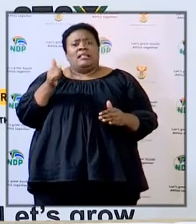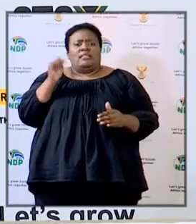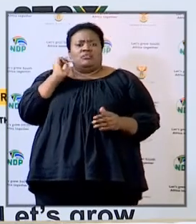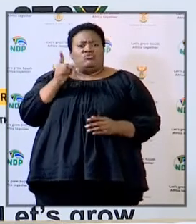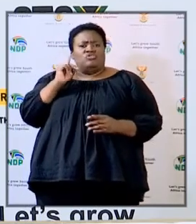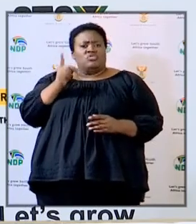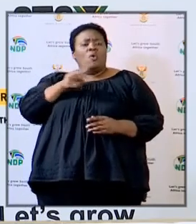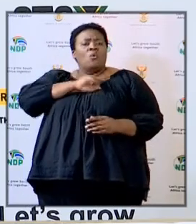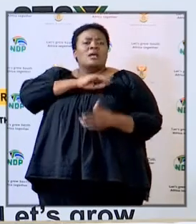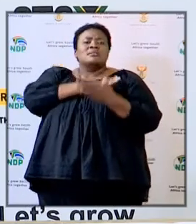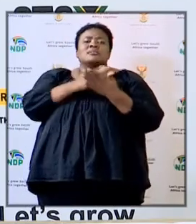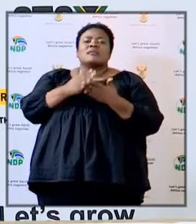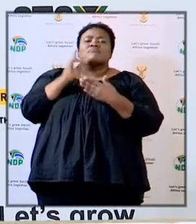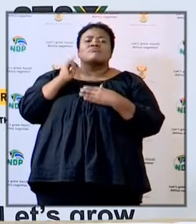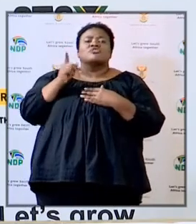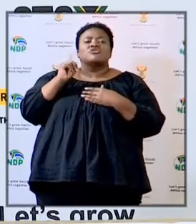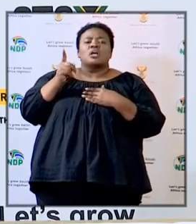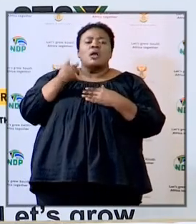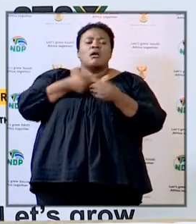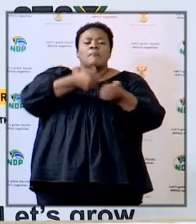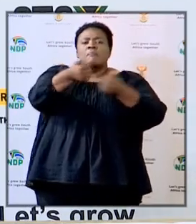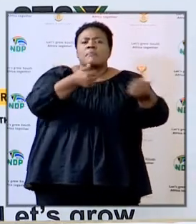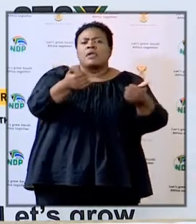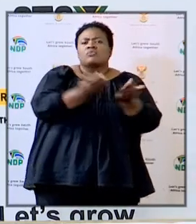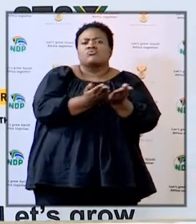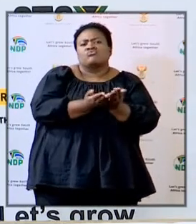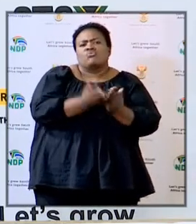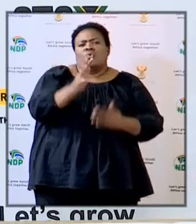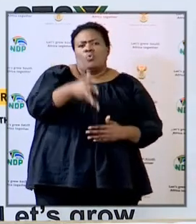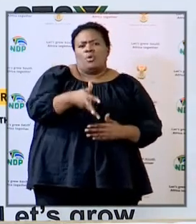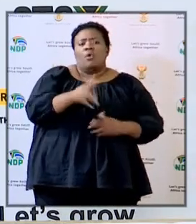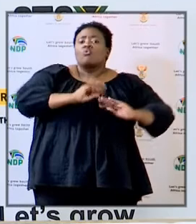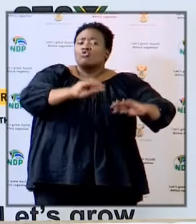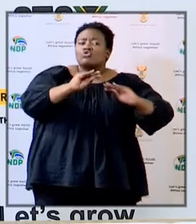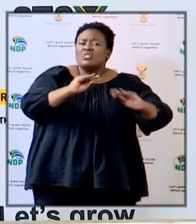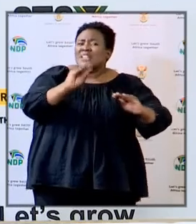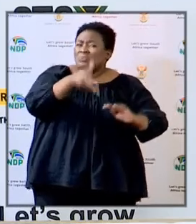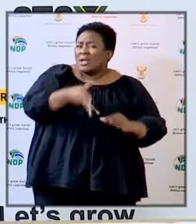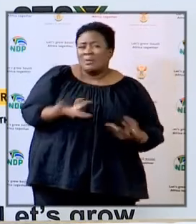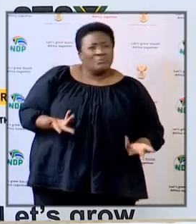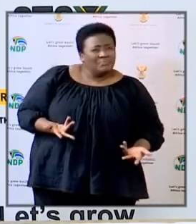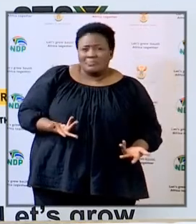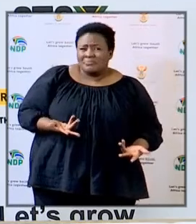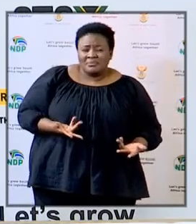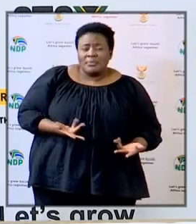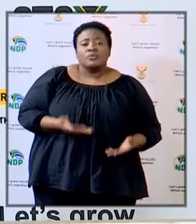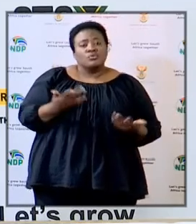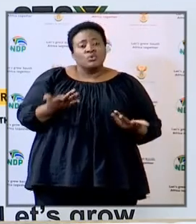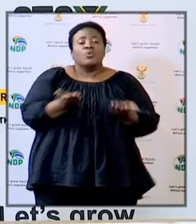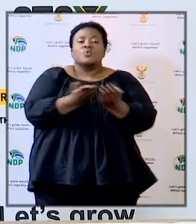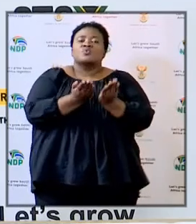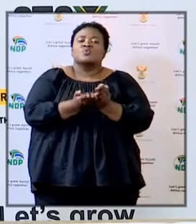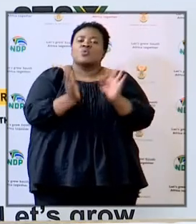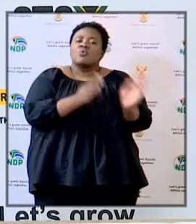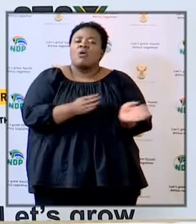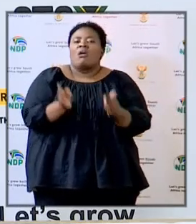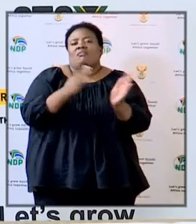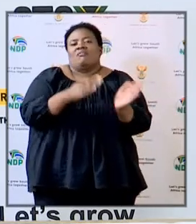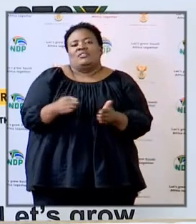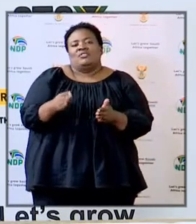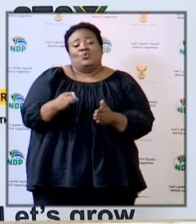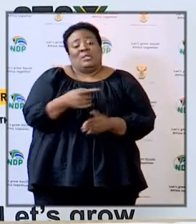because there are some teachers who are going to go to schools who are not going to be able to not be teaching so so the school has made an arrangement